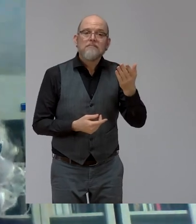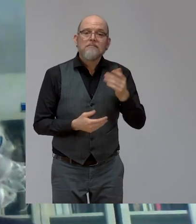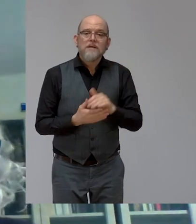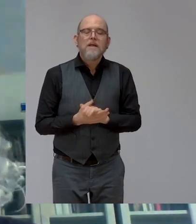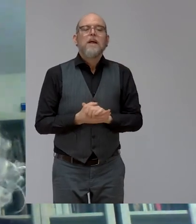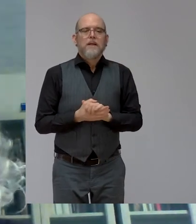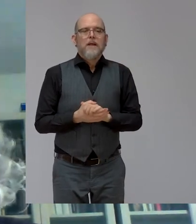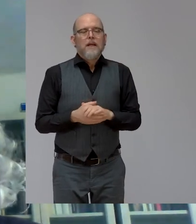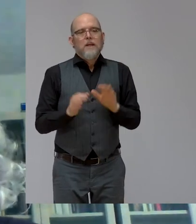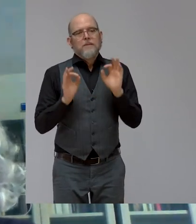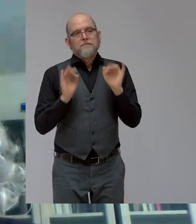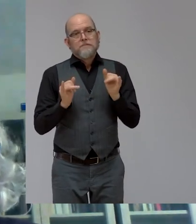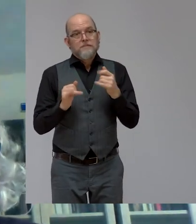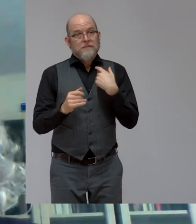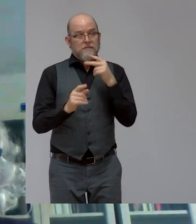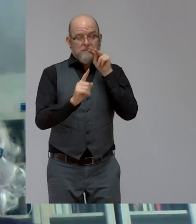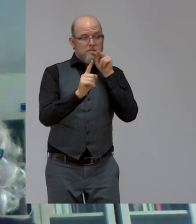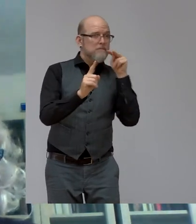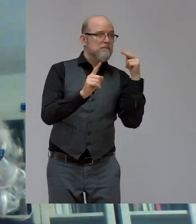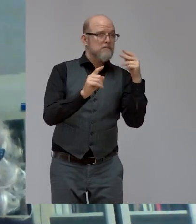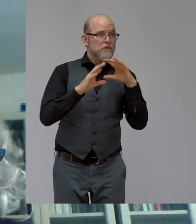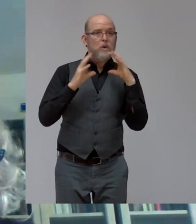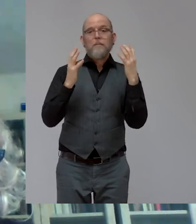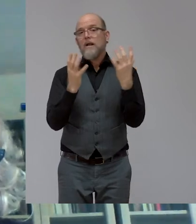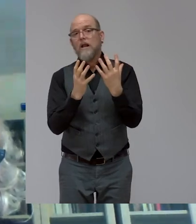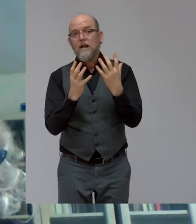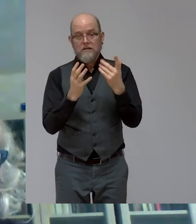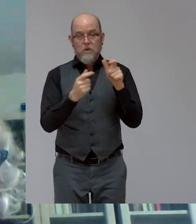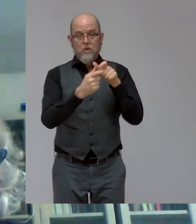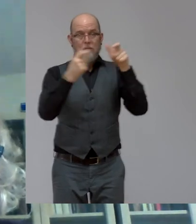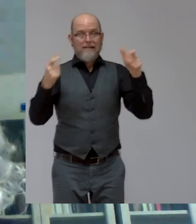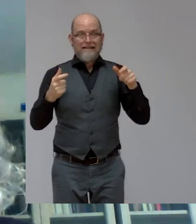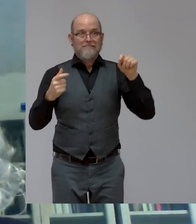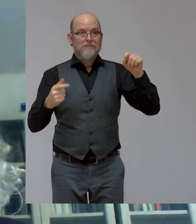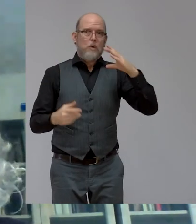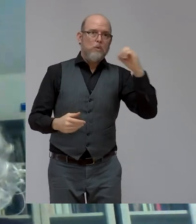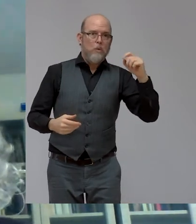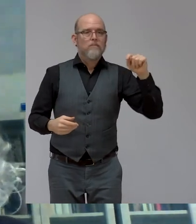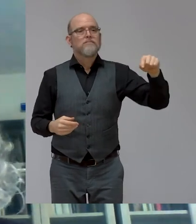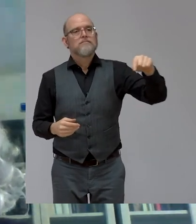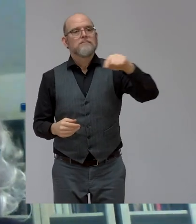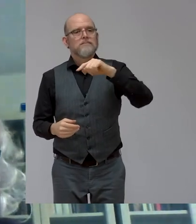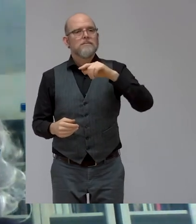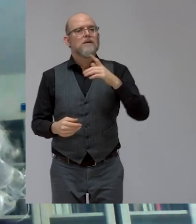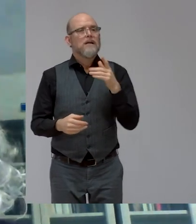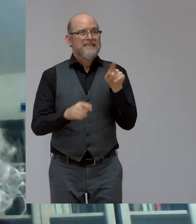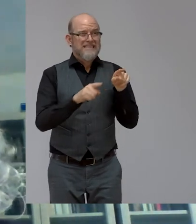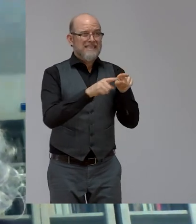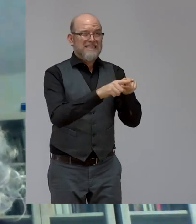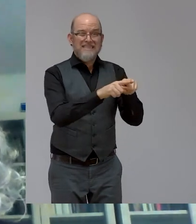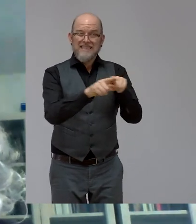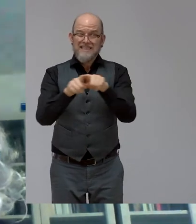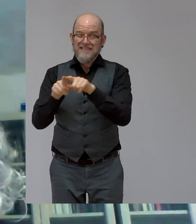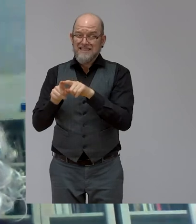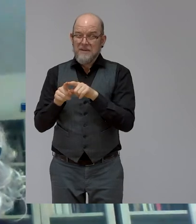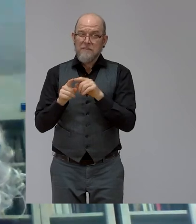the perspective of a global company, it is very difficult to come up with a harmonized approach throughout their global presence, because